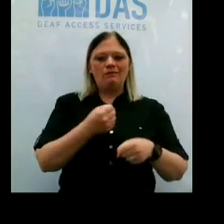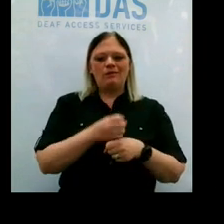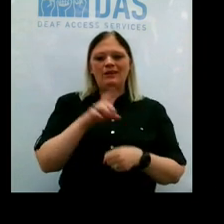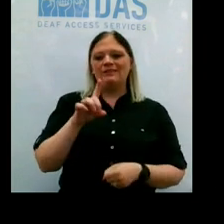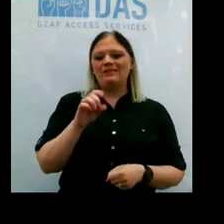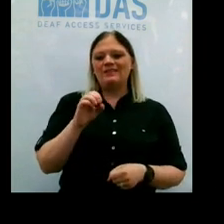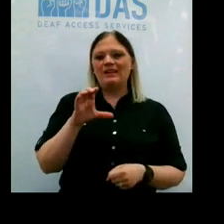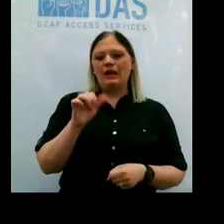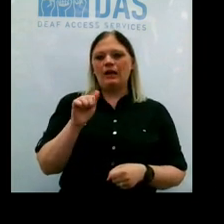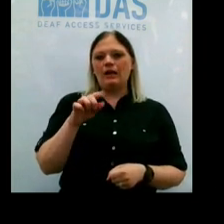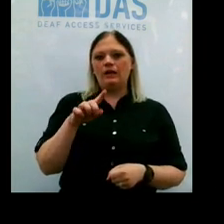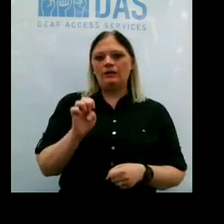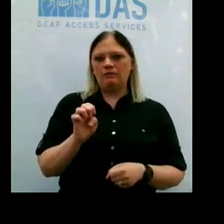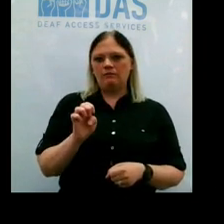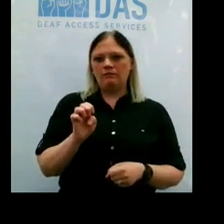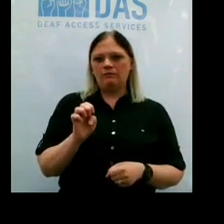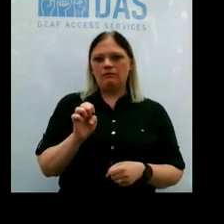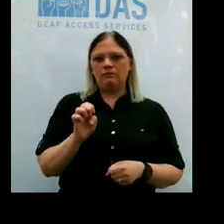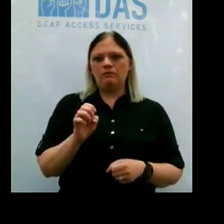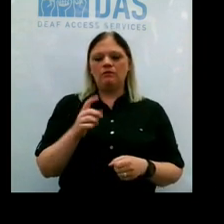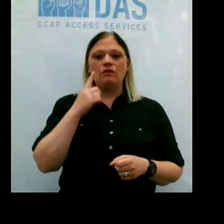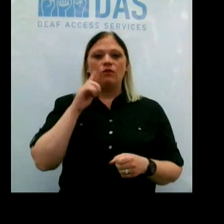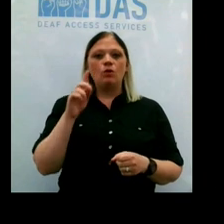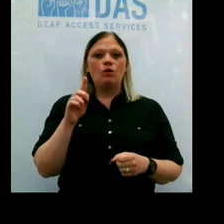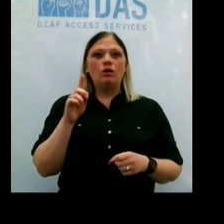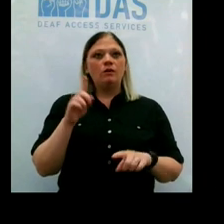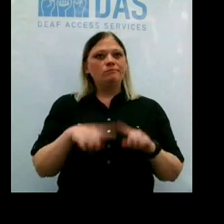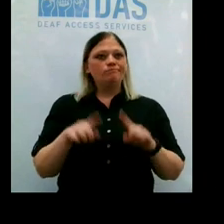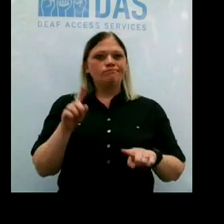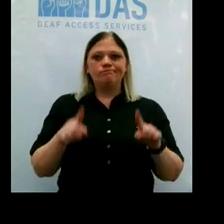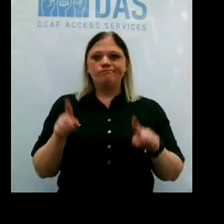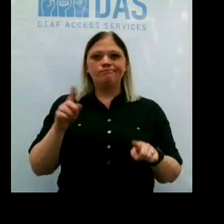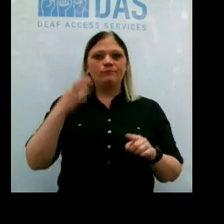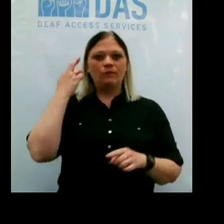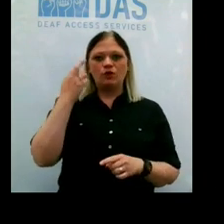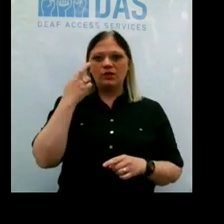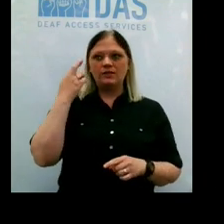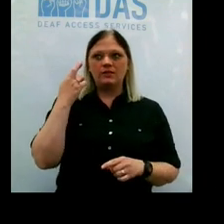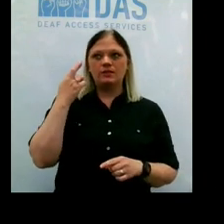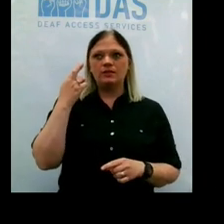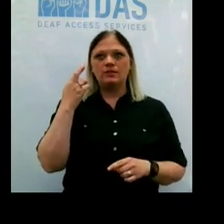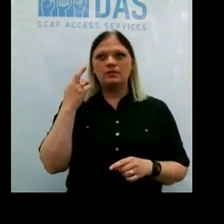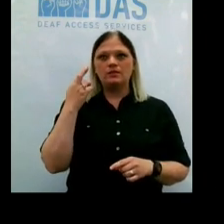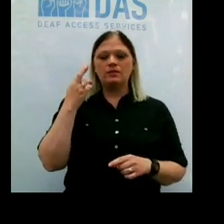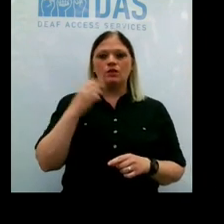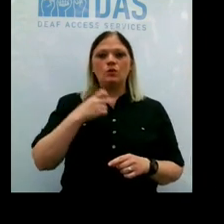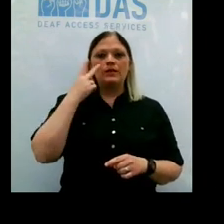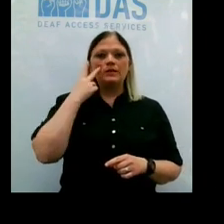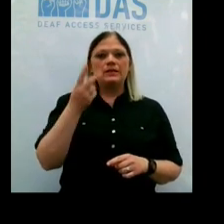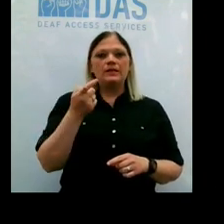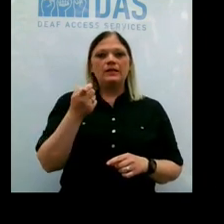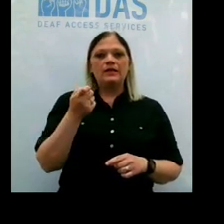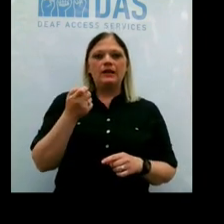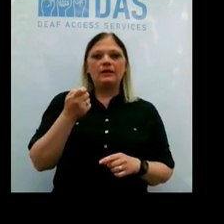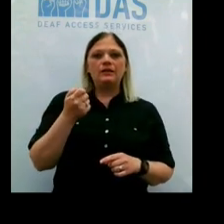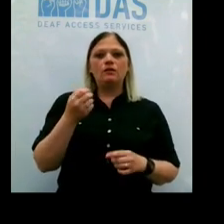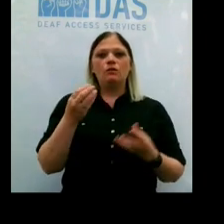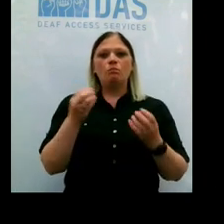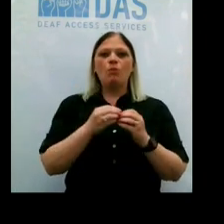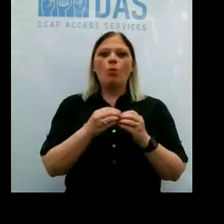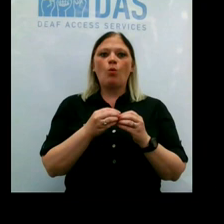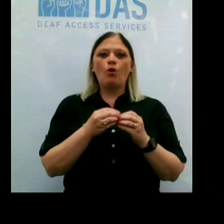for, you know, various reasons, we're seeing a little bit more of a